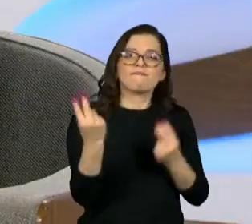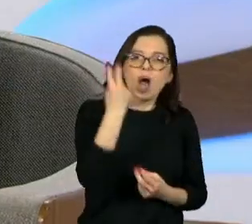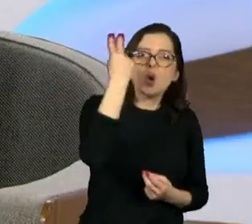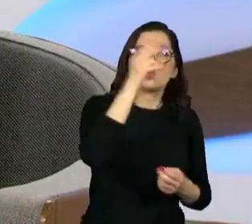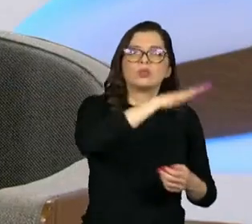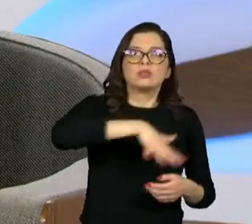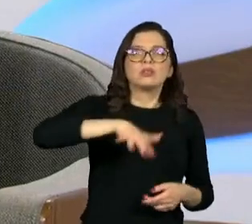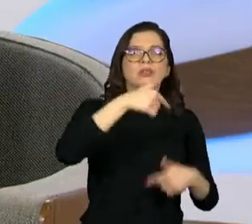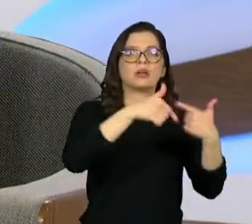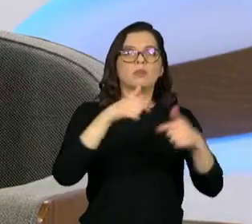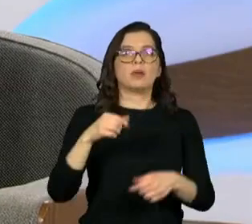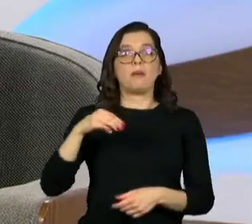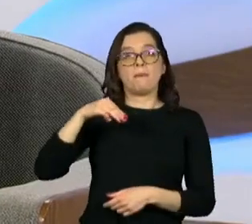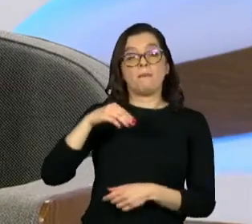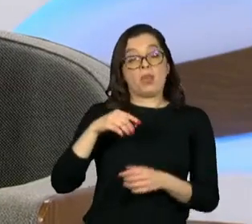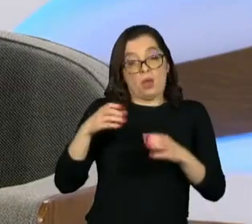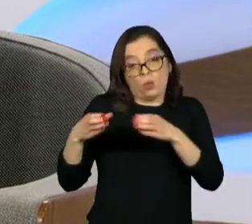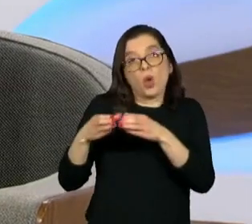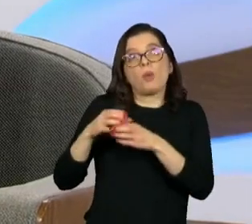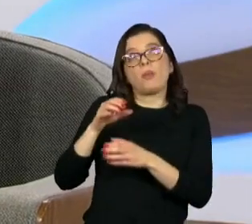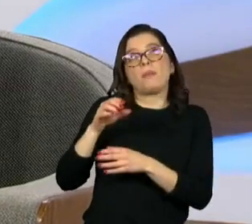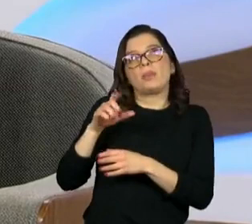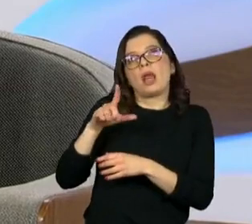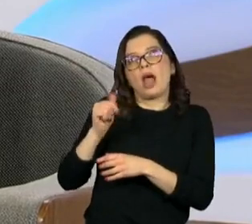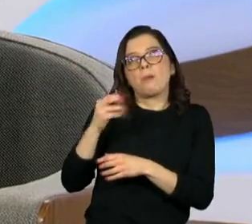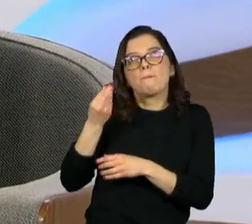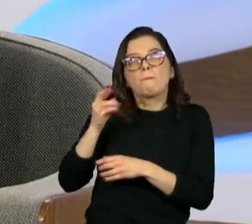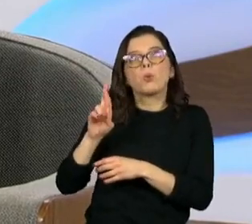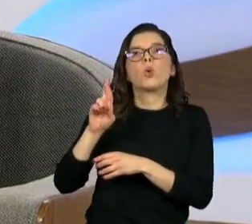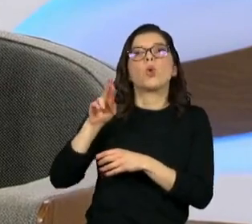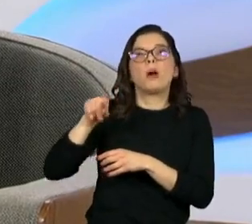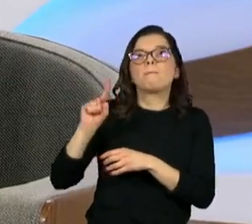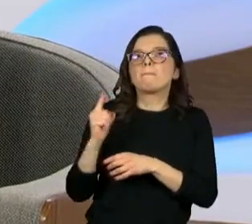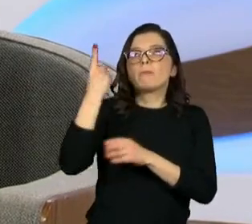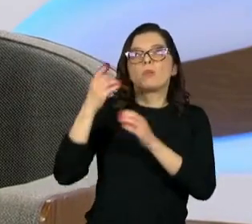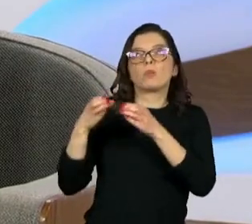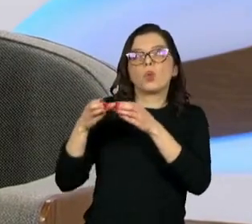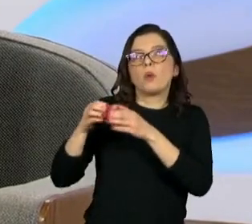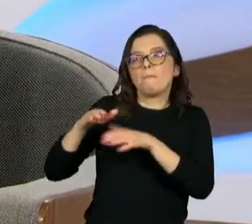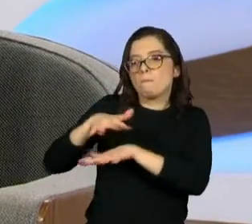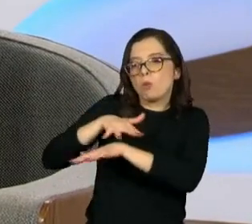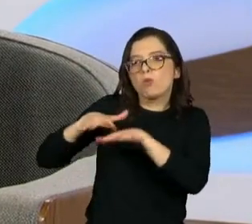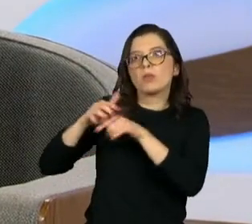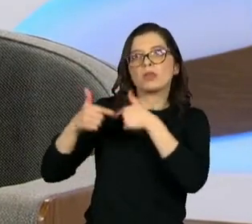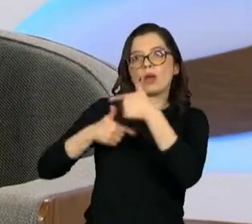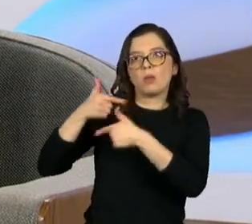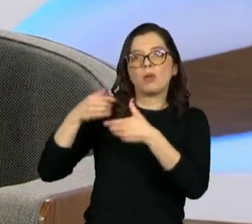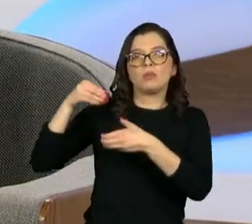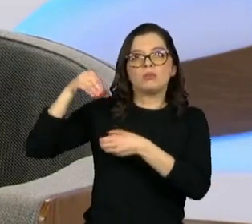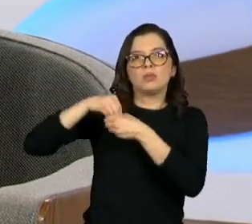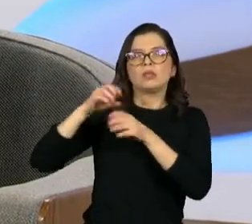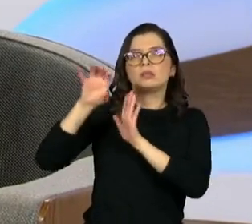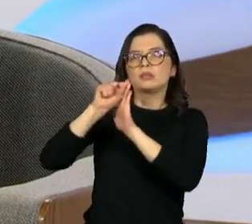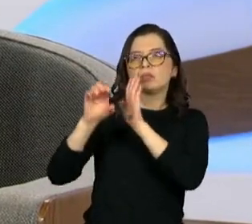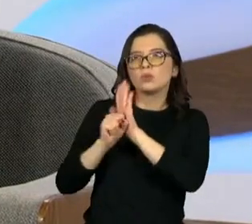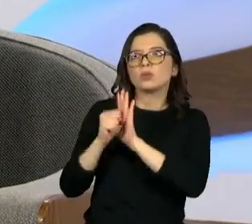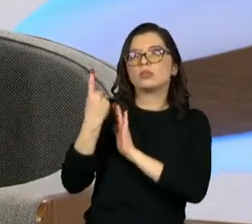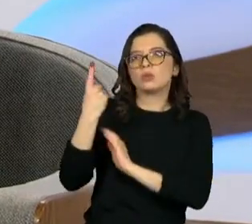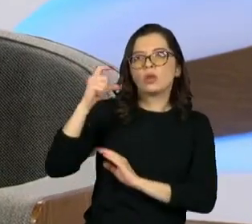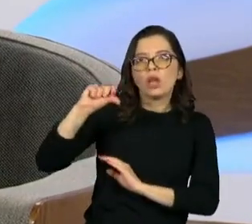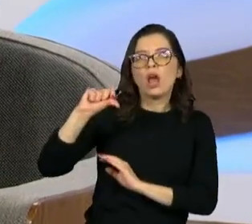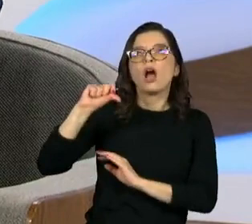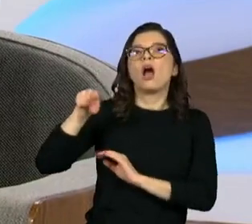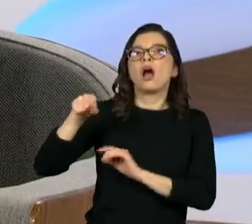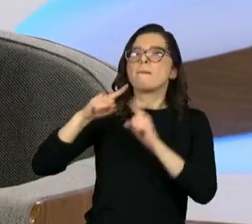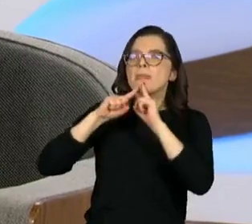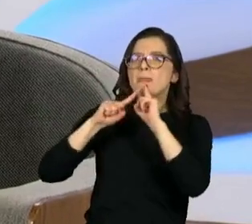recognition, the Knights of Labor was an early American labor movement in the late 19th century. And